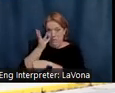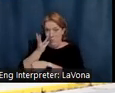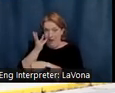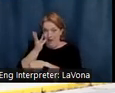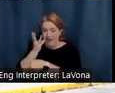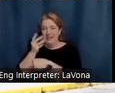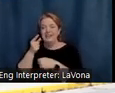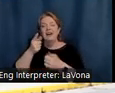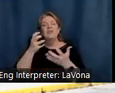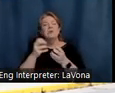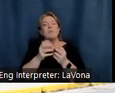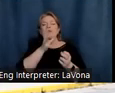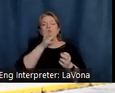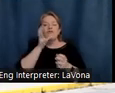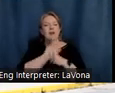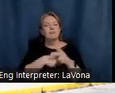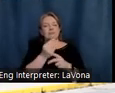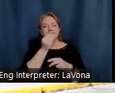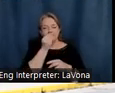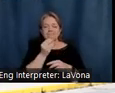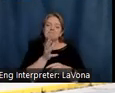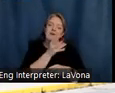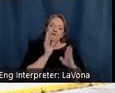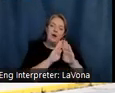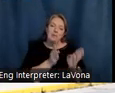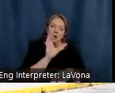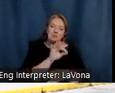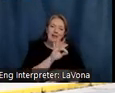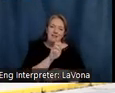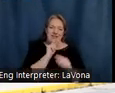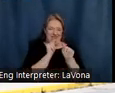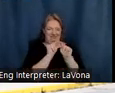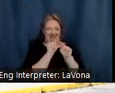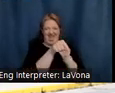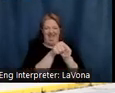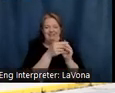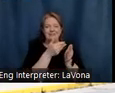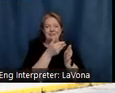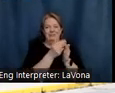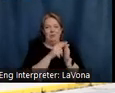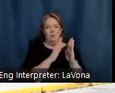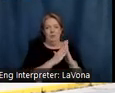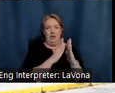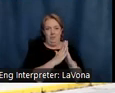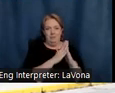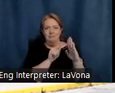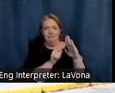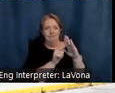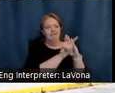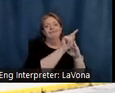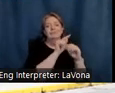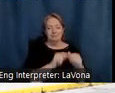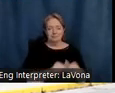experience, the Farmhouse Cafe is a short, scenic drive from town, and it's nestled in the Brown County Hills. And here,